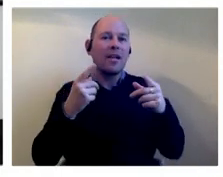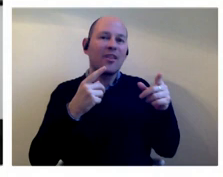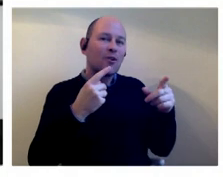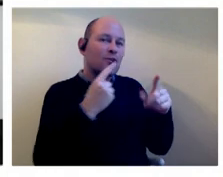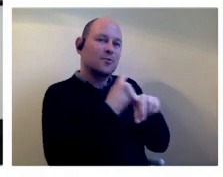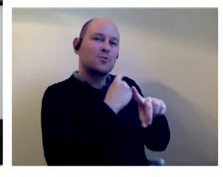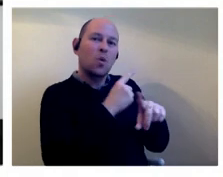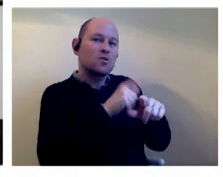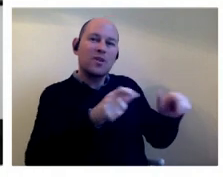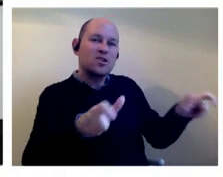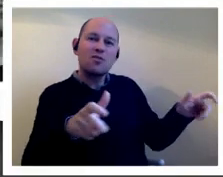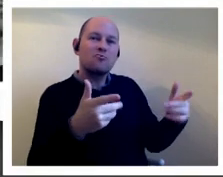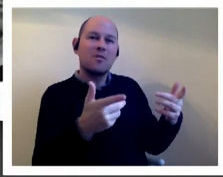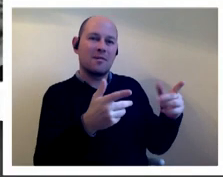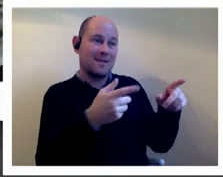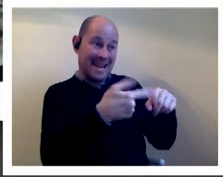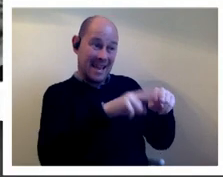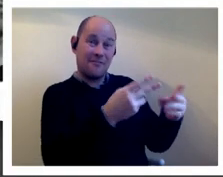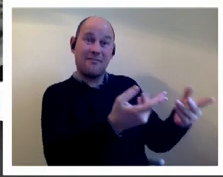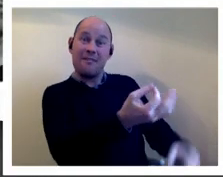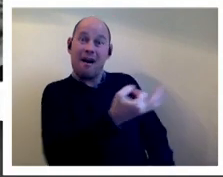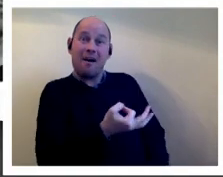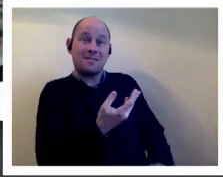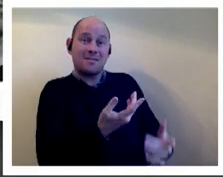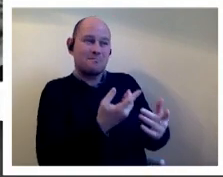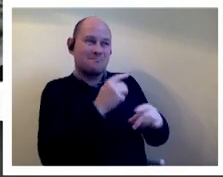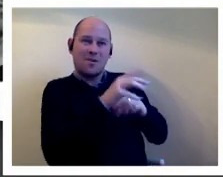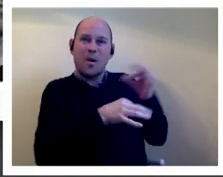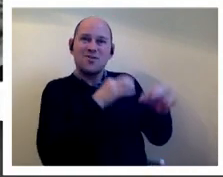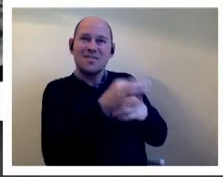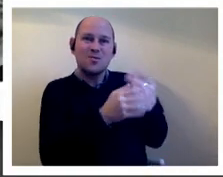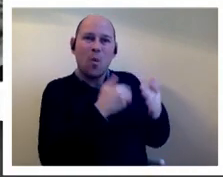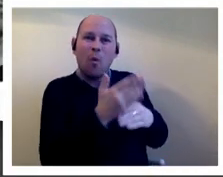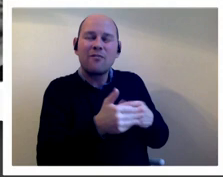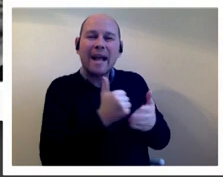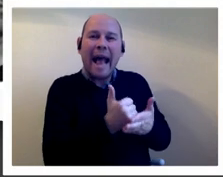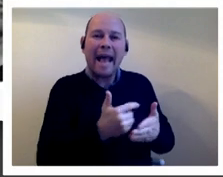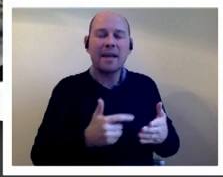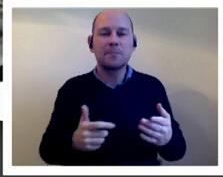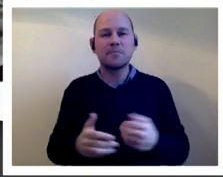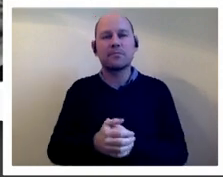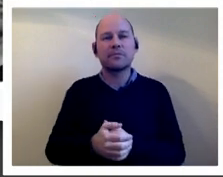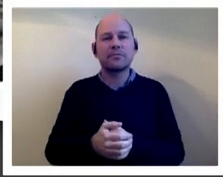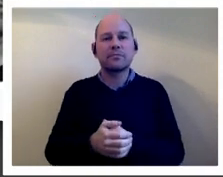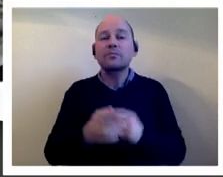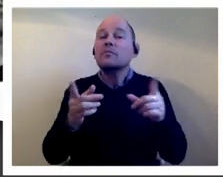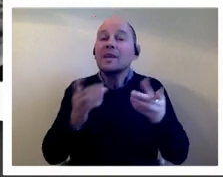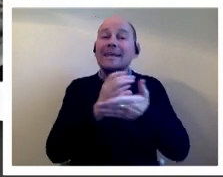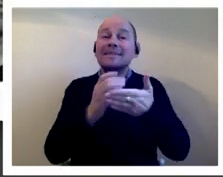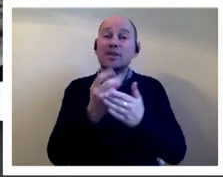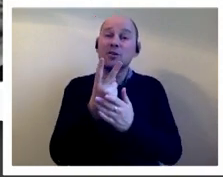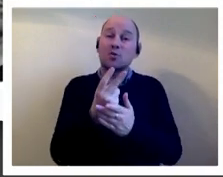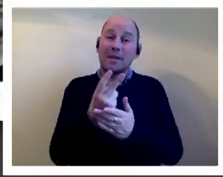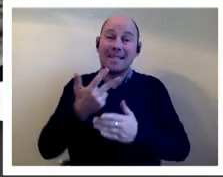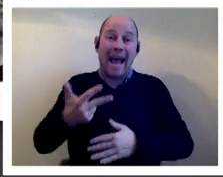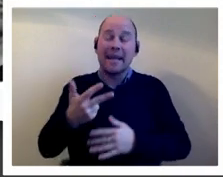and to talk about being gay nothing actually in the wording of section 28 related to classrooms but it was an ambiguous law and